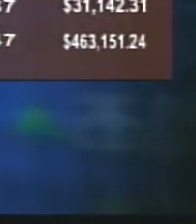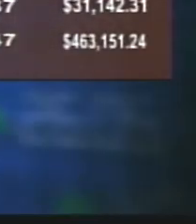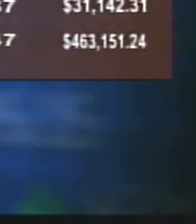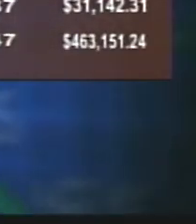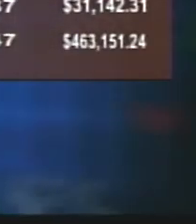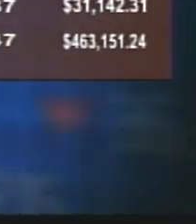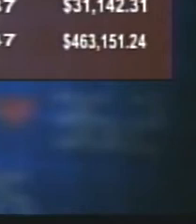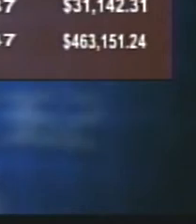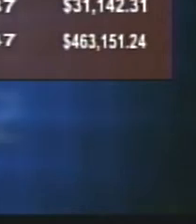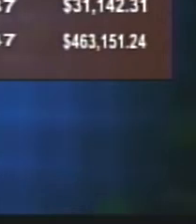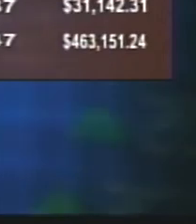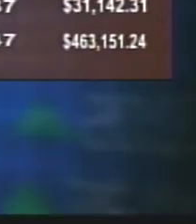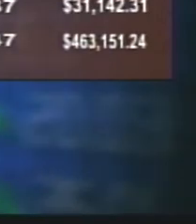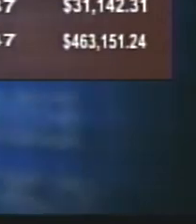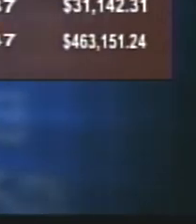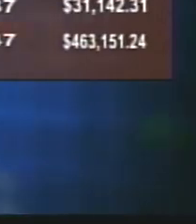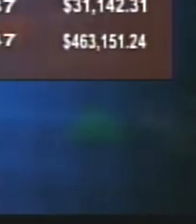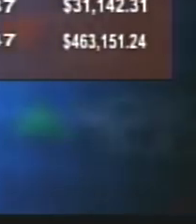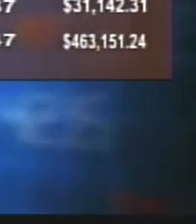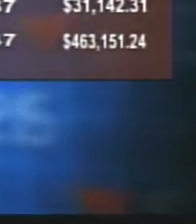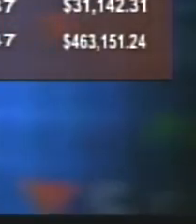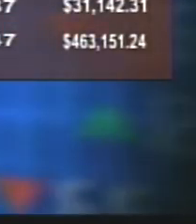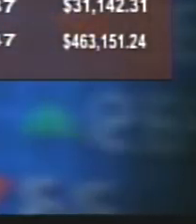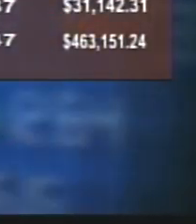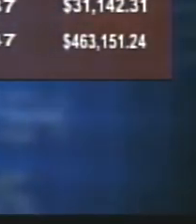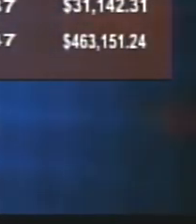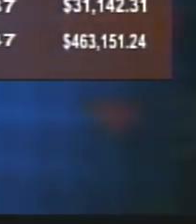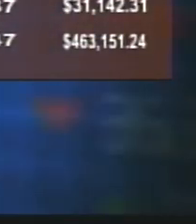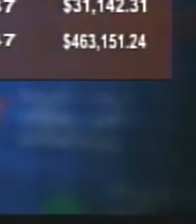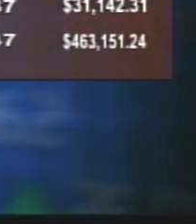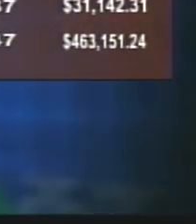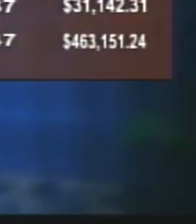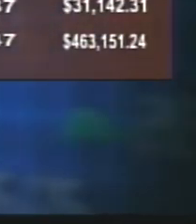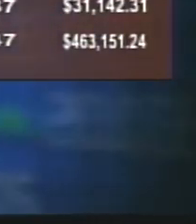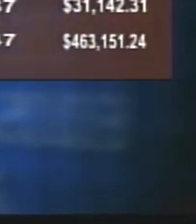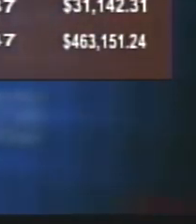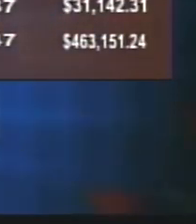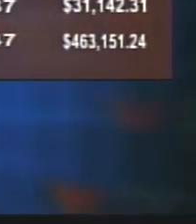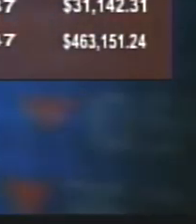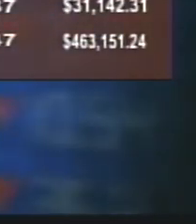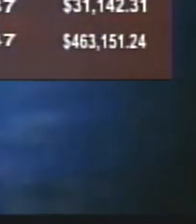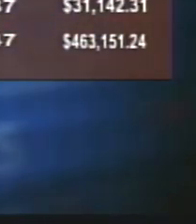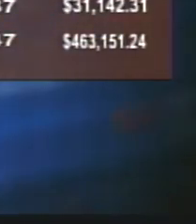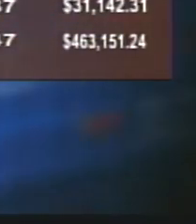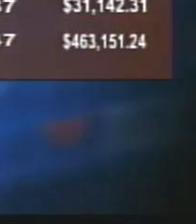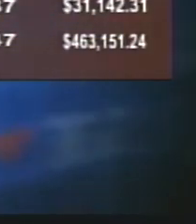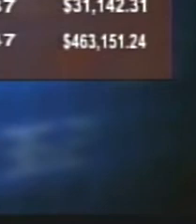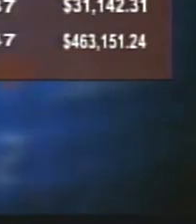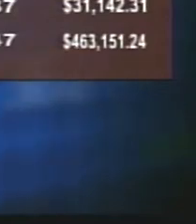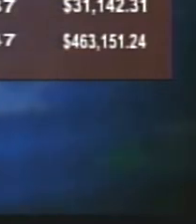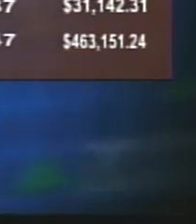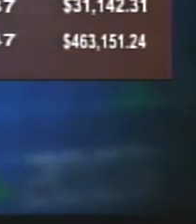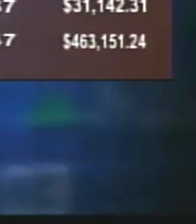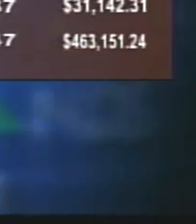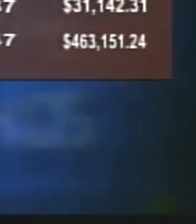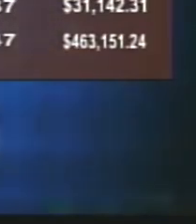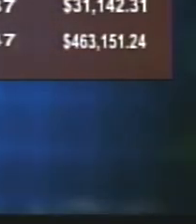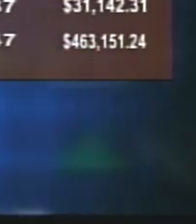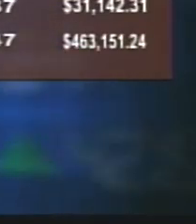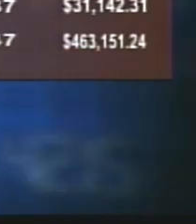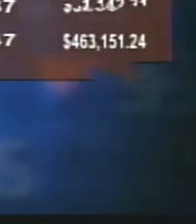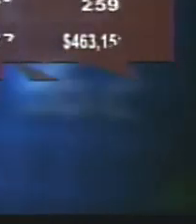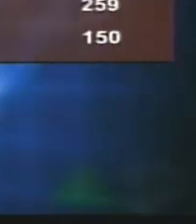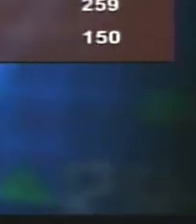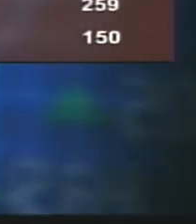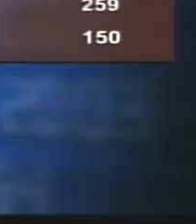,000 shares, valued at $13,200, followed by Trinidad Cement Limited and the West Indian Tobacco Company Limited.